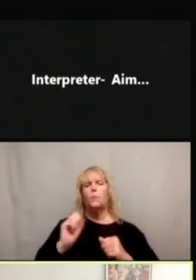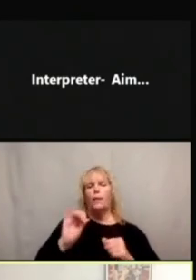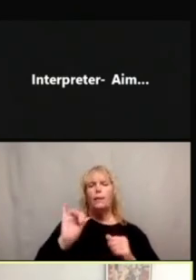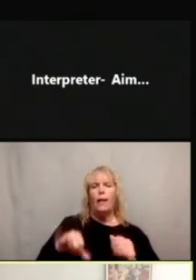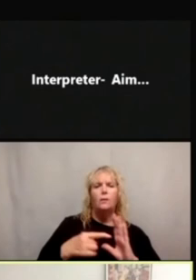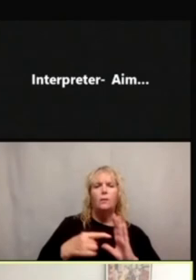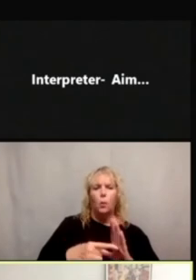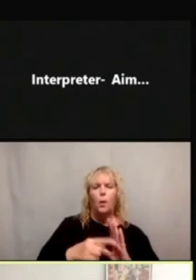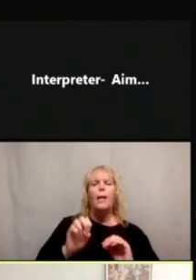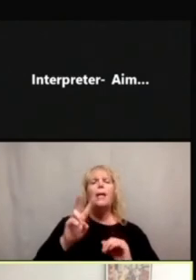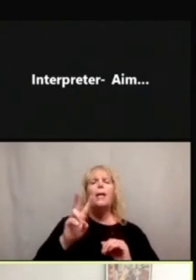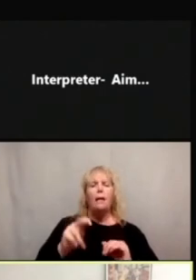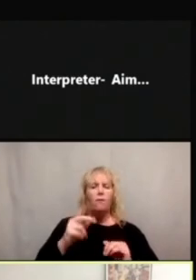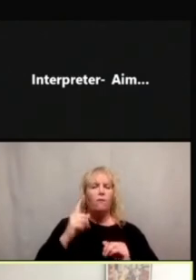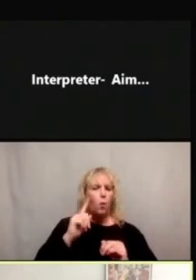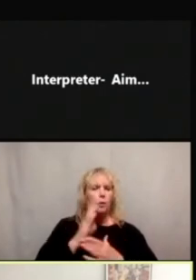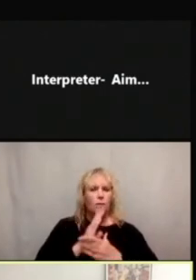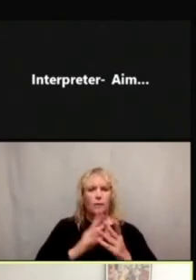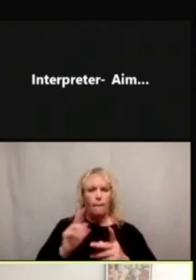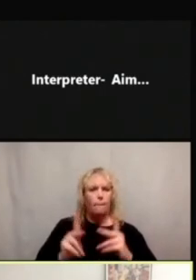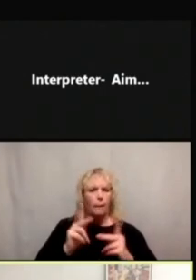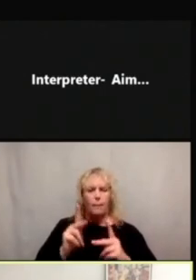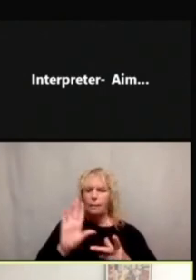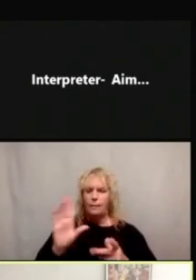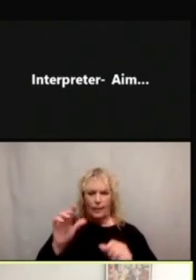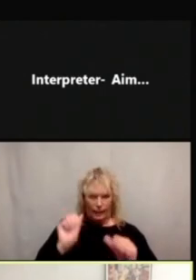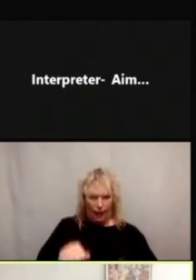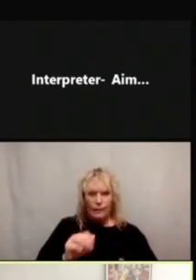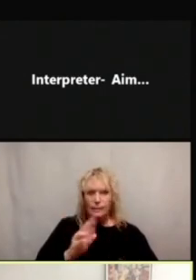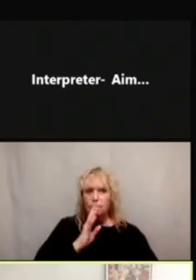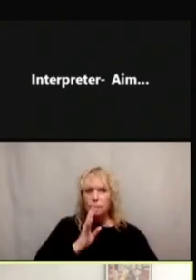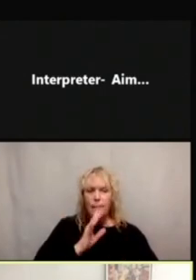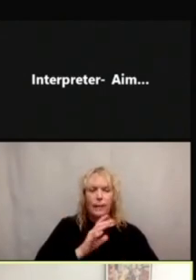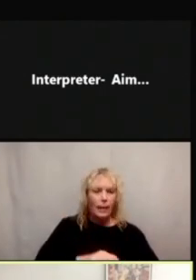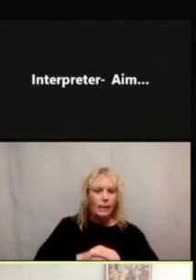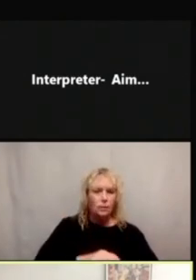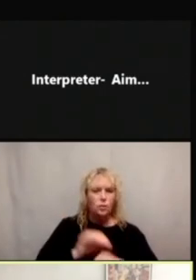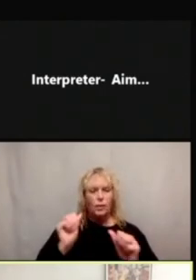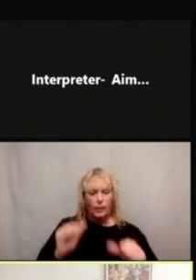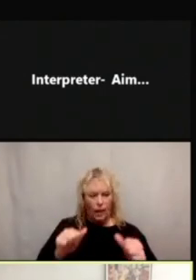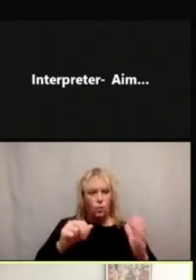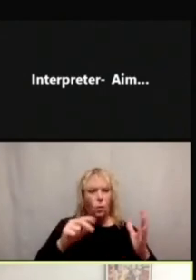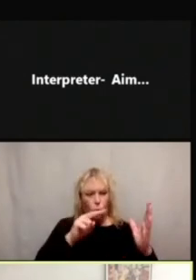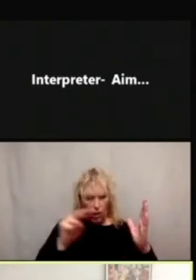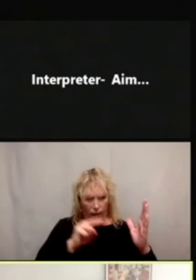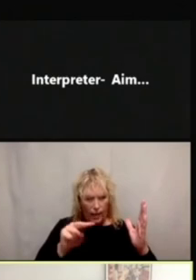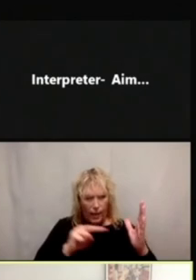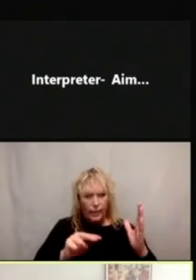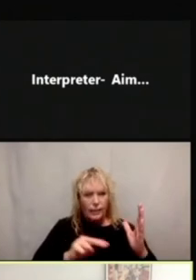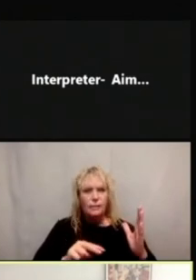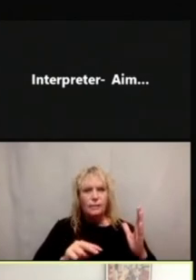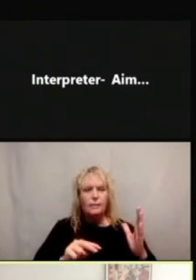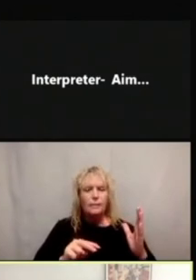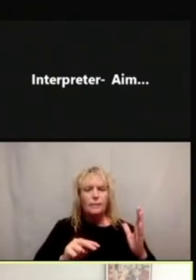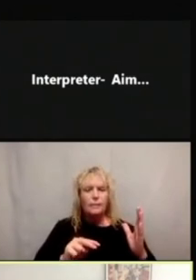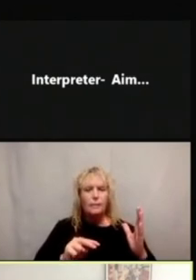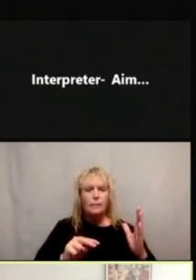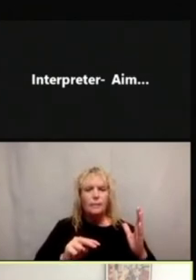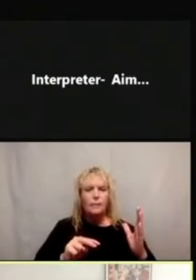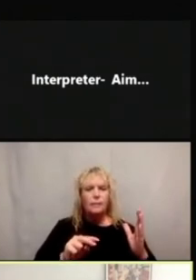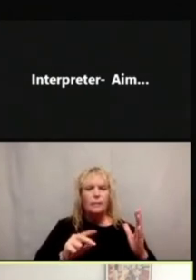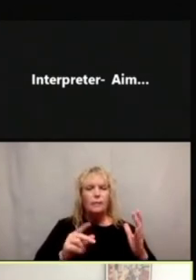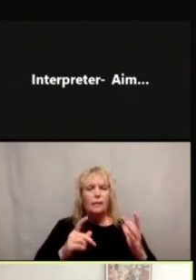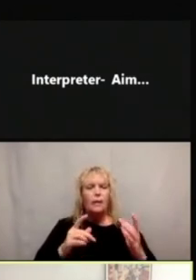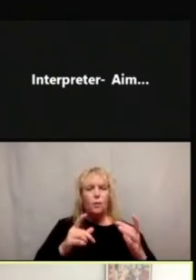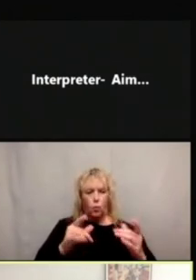even for people who who speak English and can read, you know, a long list of symptoms or read directions or whatever it might be. Adding